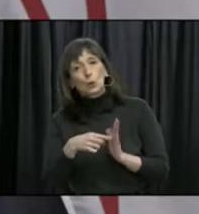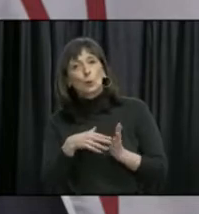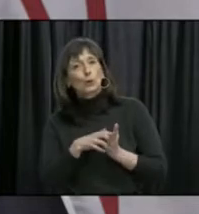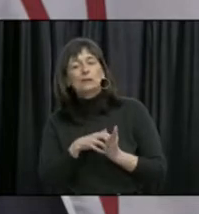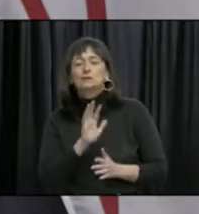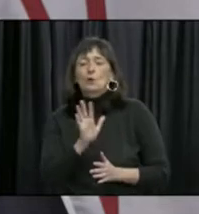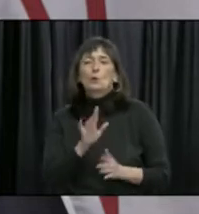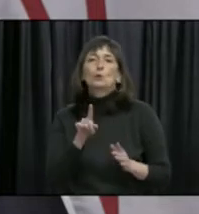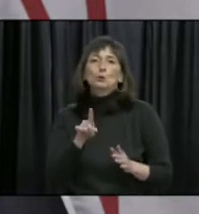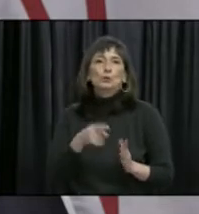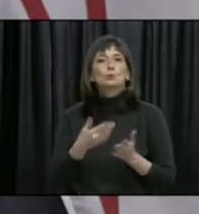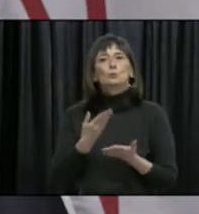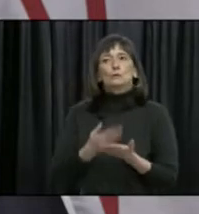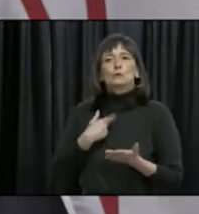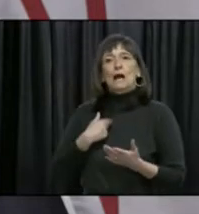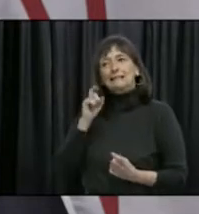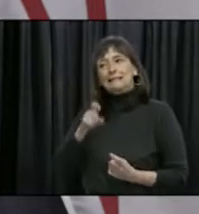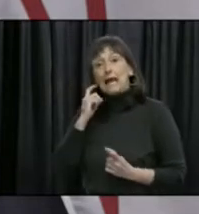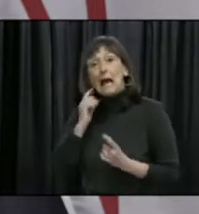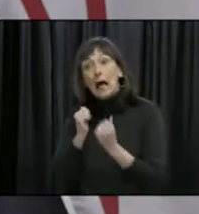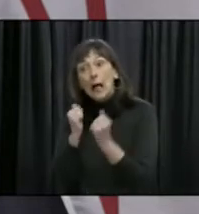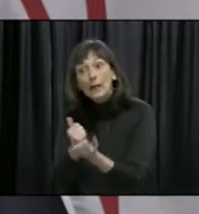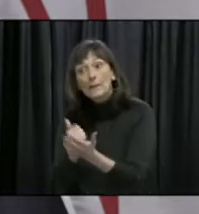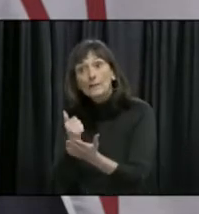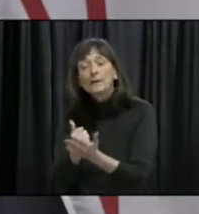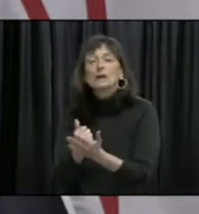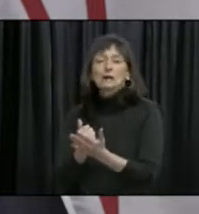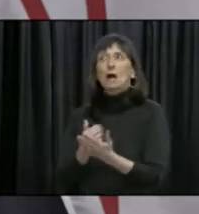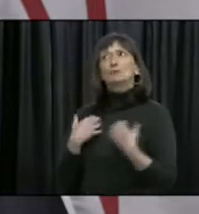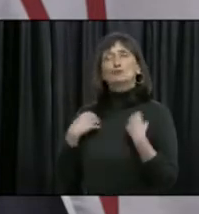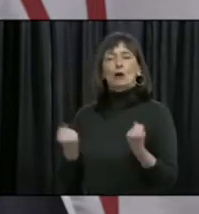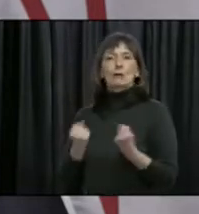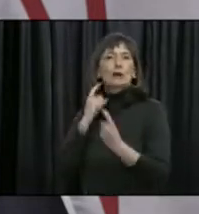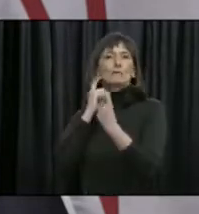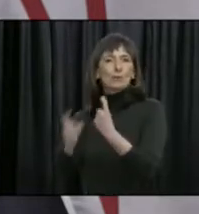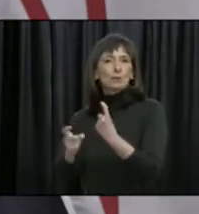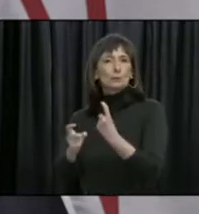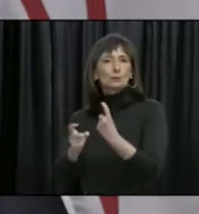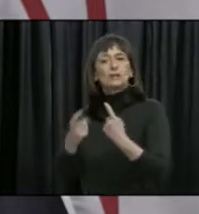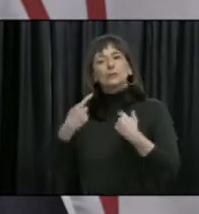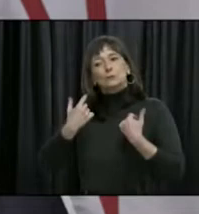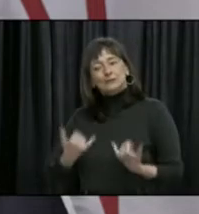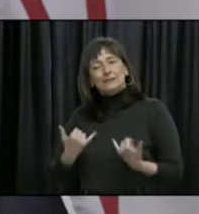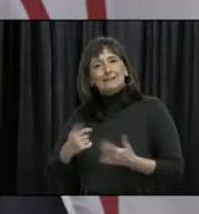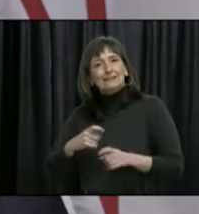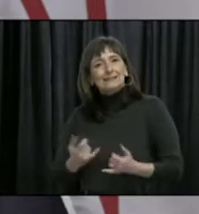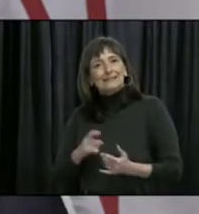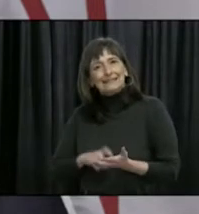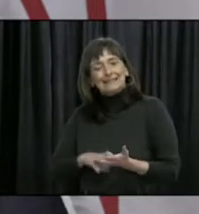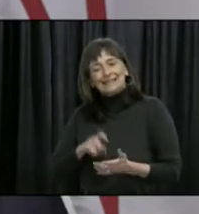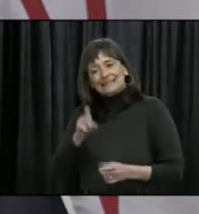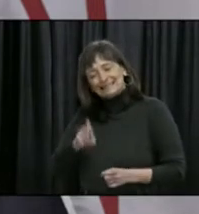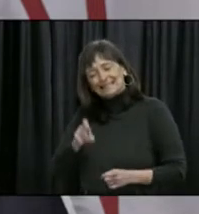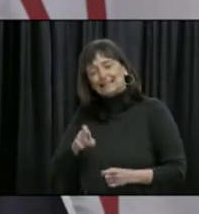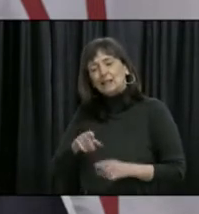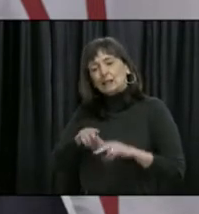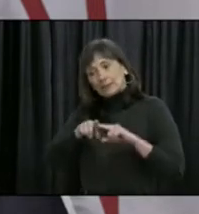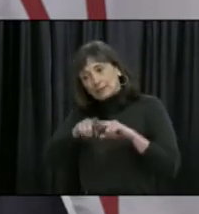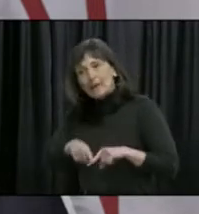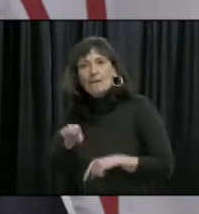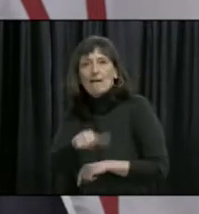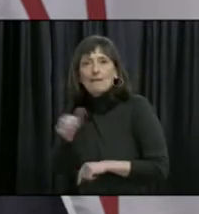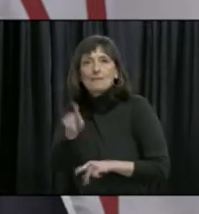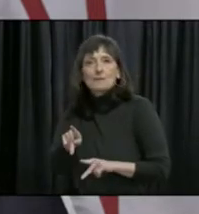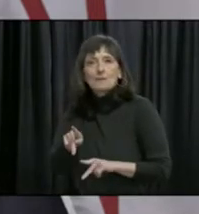During this unprecedented time, we need more than ever to be able to lean on others for support and compassion, and to lift each other